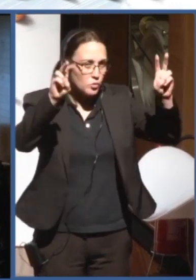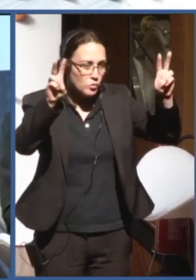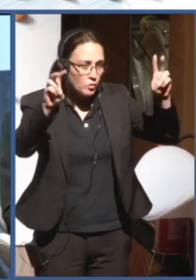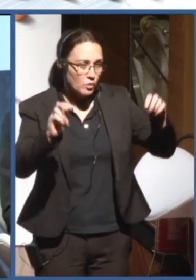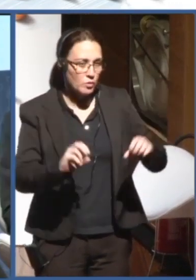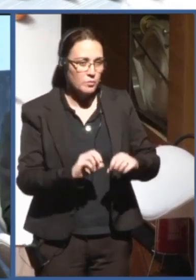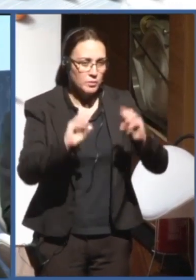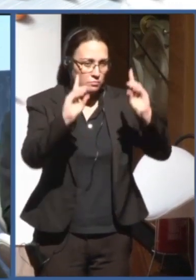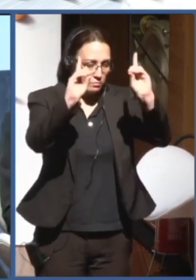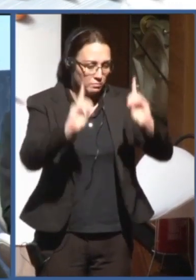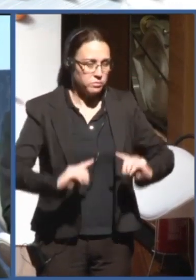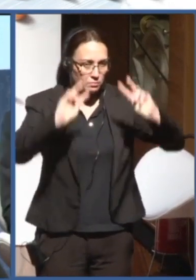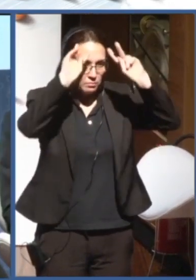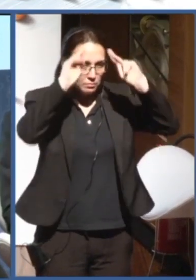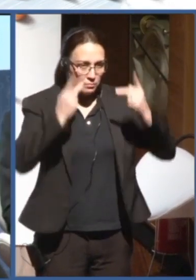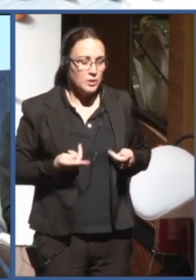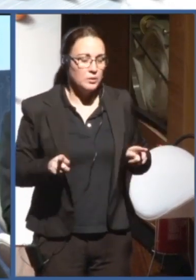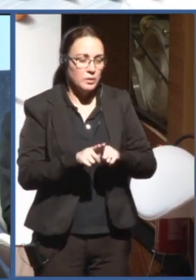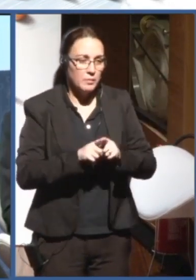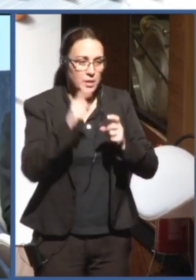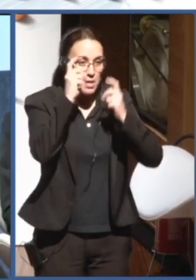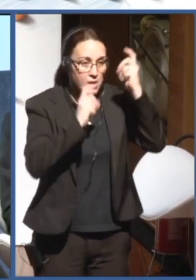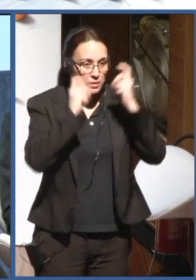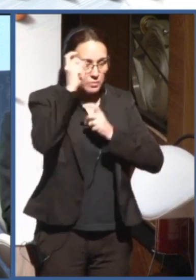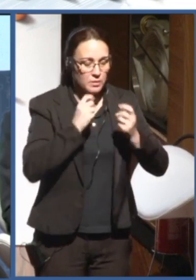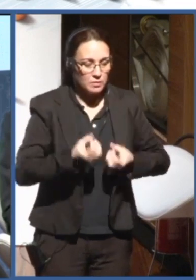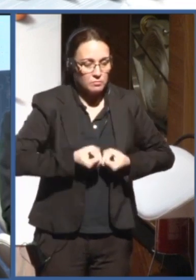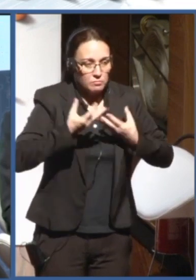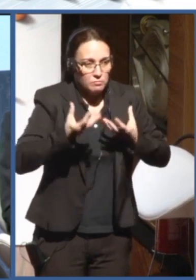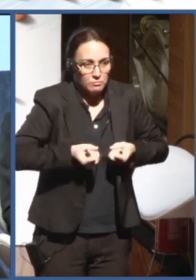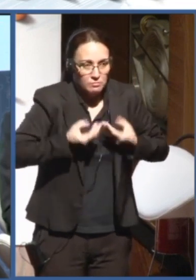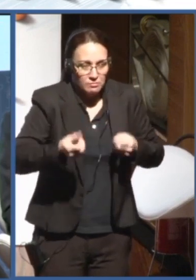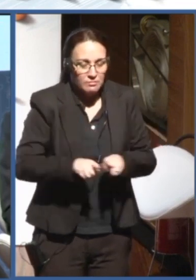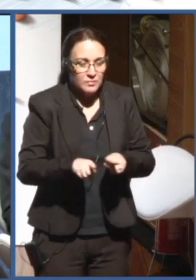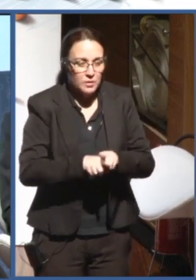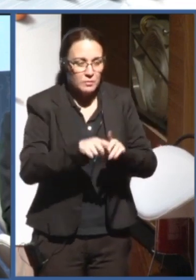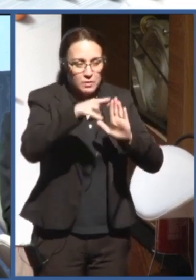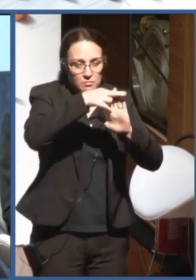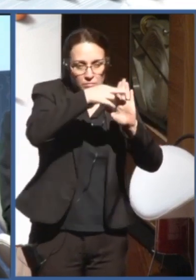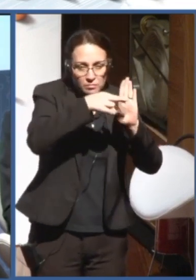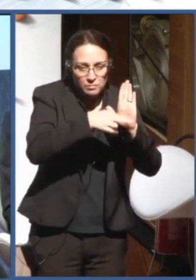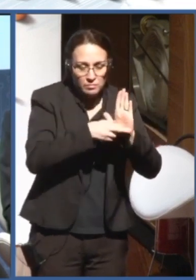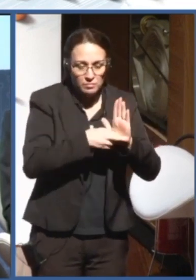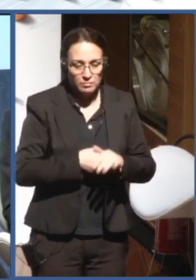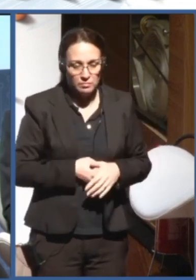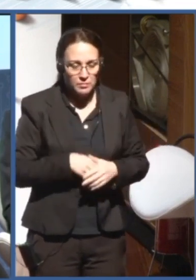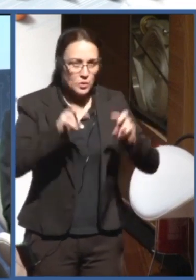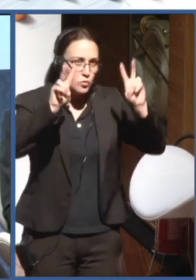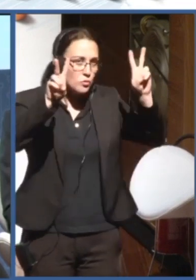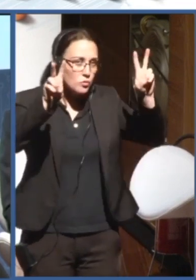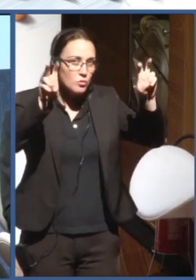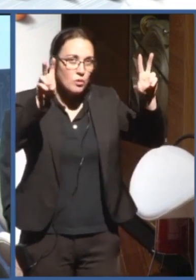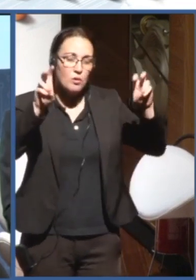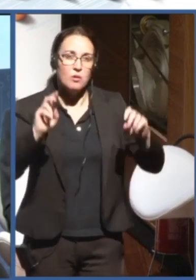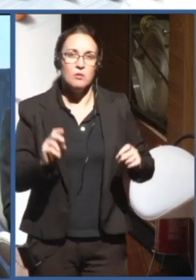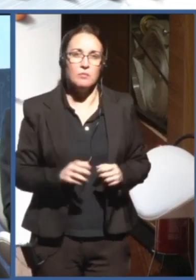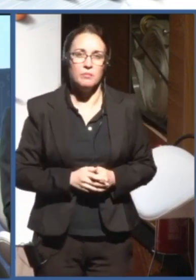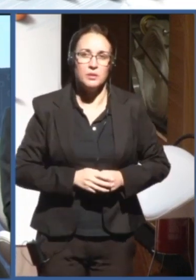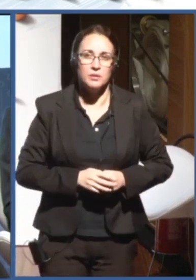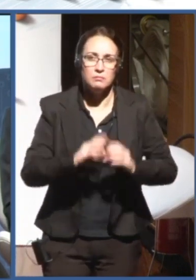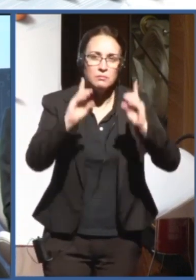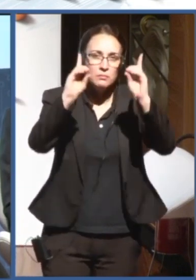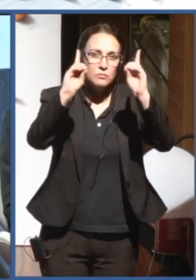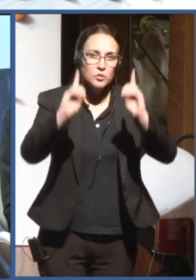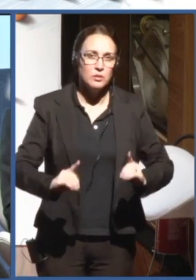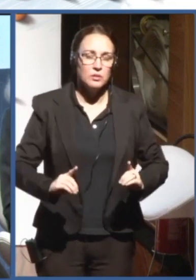the report that was achieved by a special reporter on the rights of freedom of opinion and expression was presented to the General Assembly